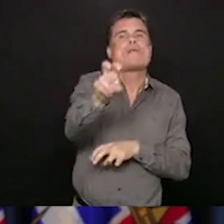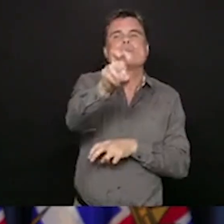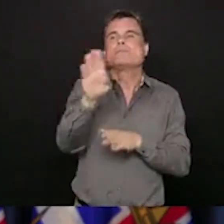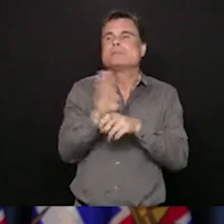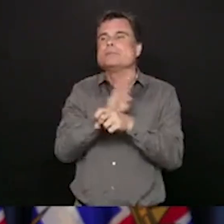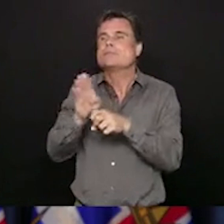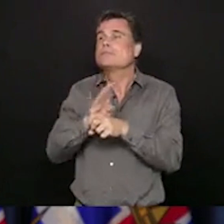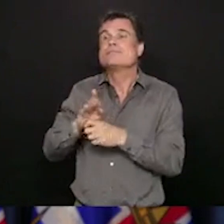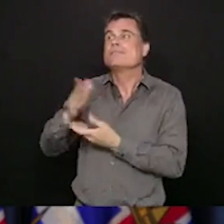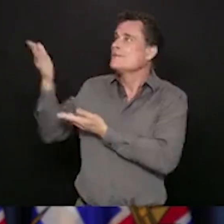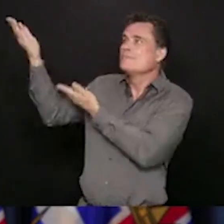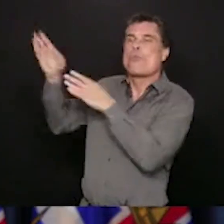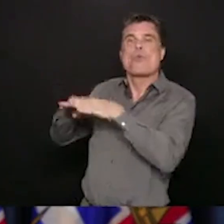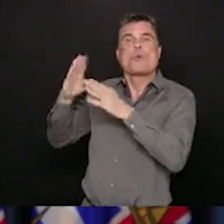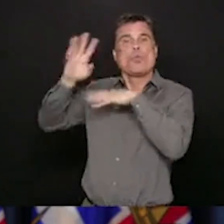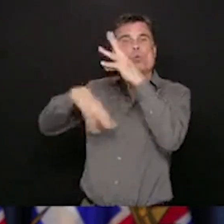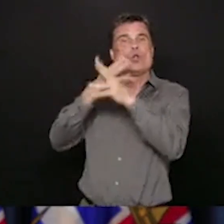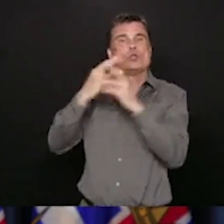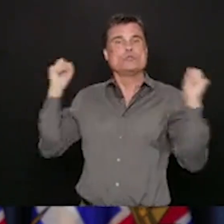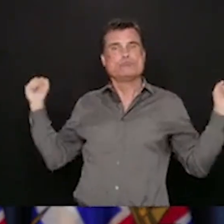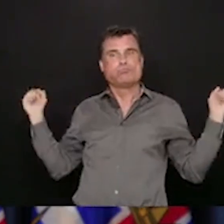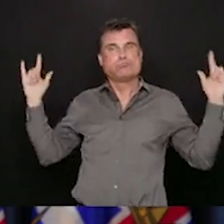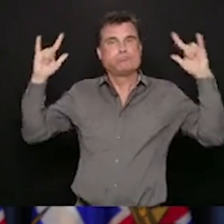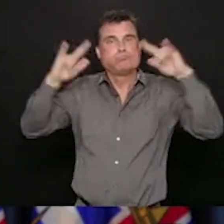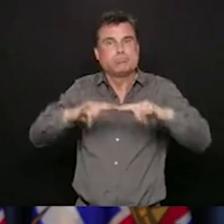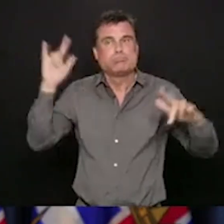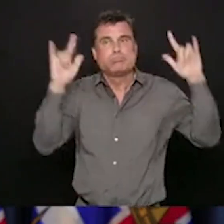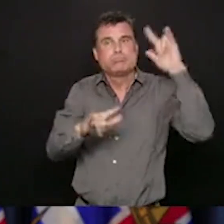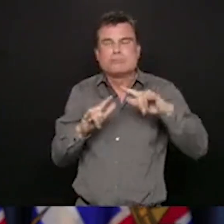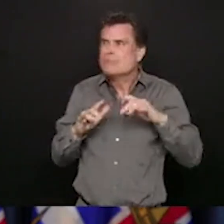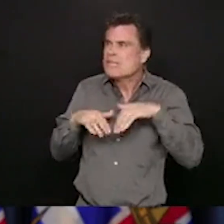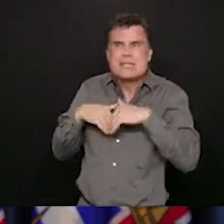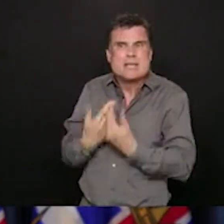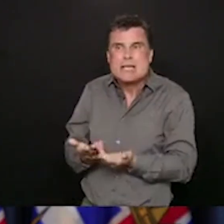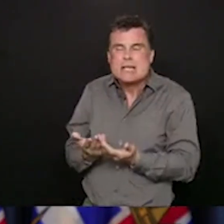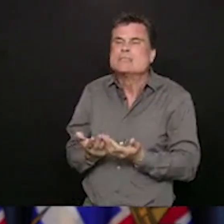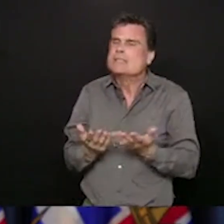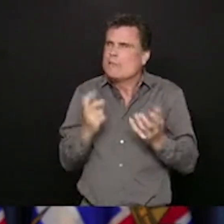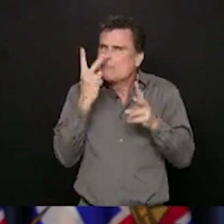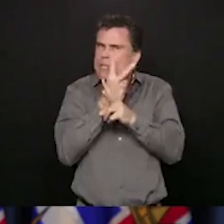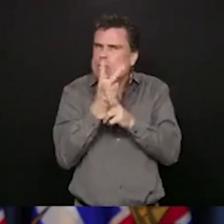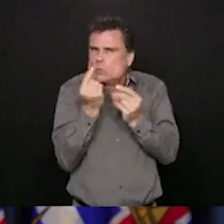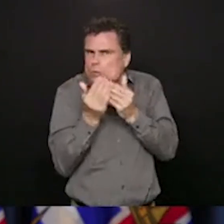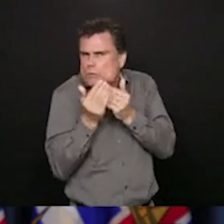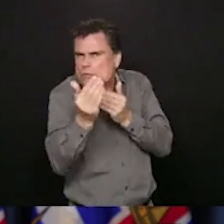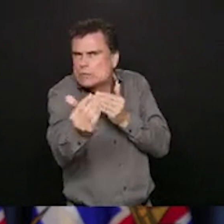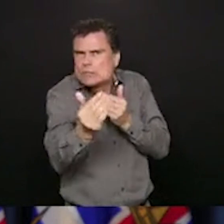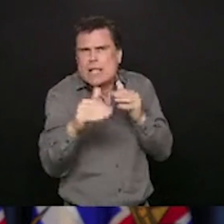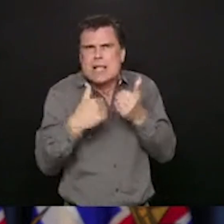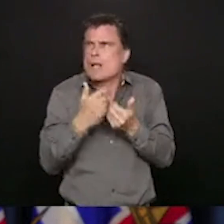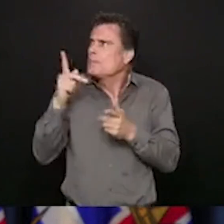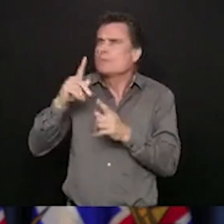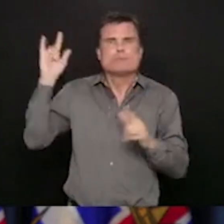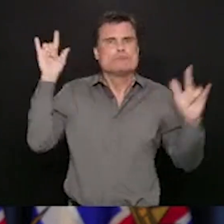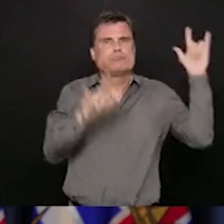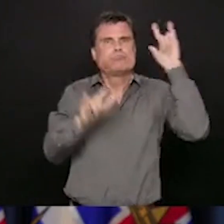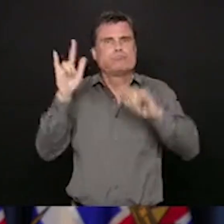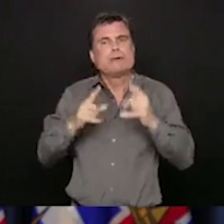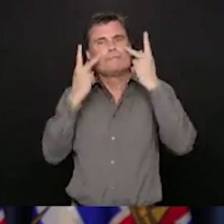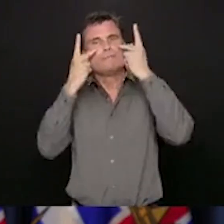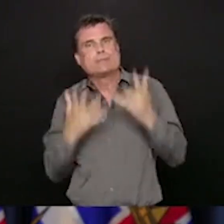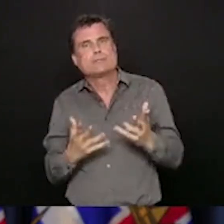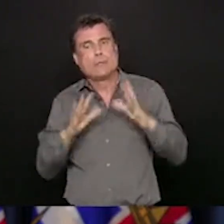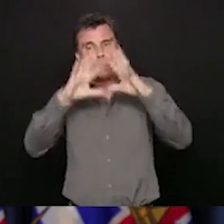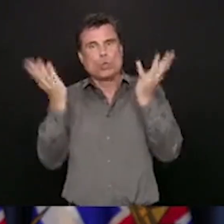was seeing this constraints in the economy and the reduction in growth, that would be one thing. But it is everywhere in the world that's seeing the same